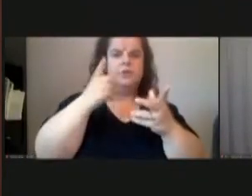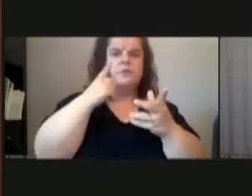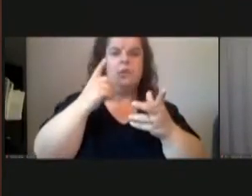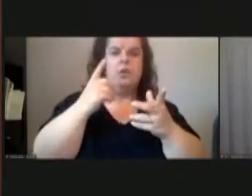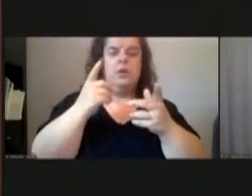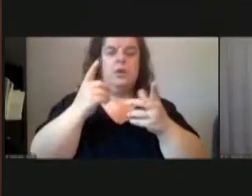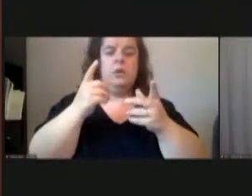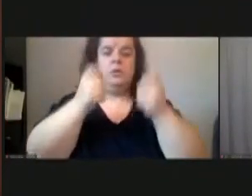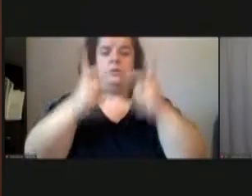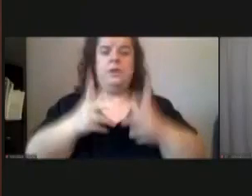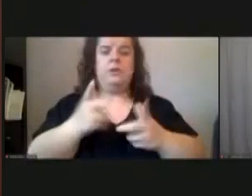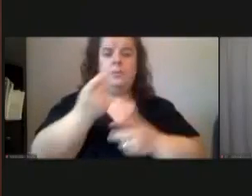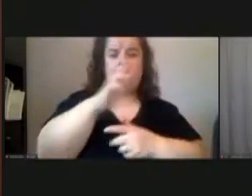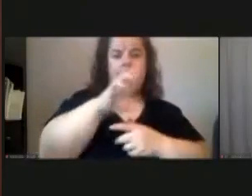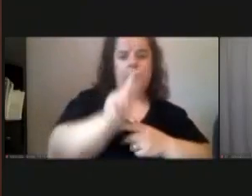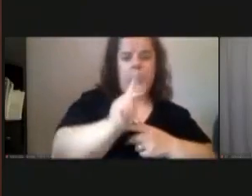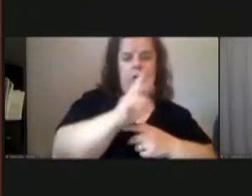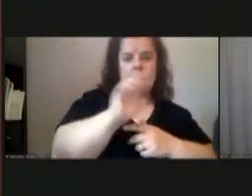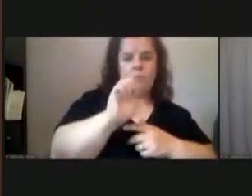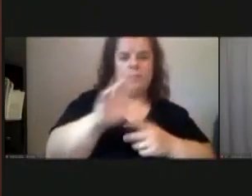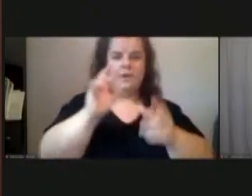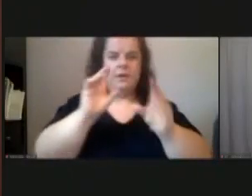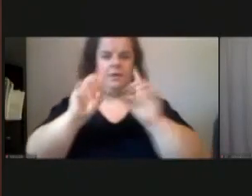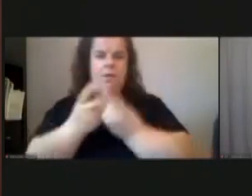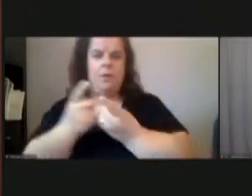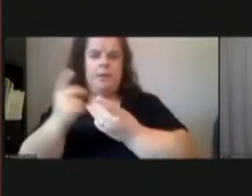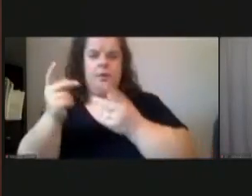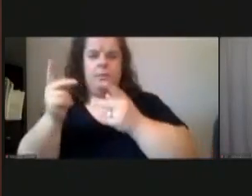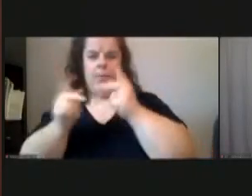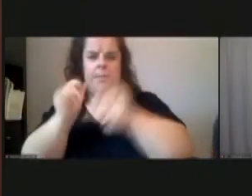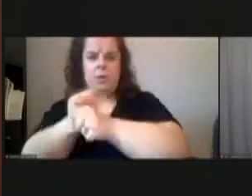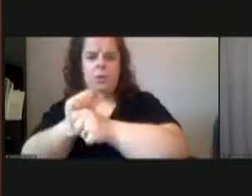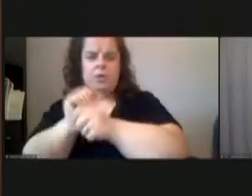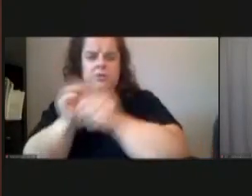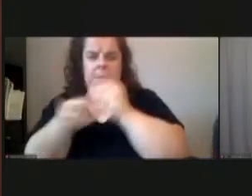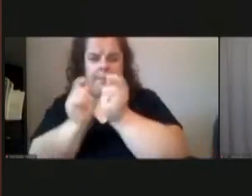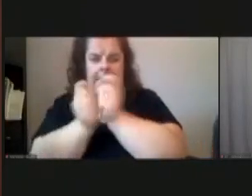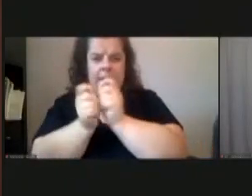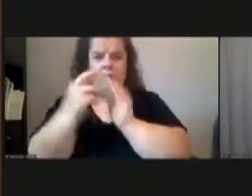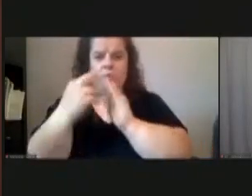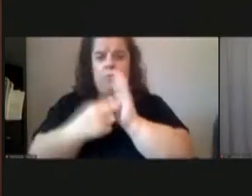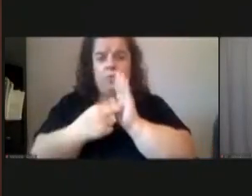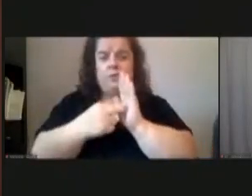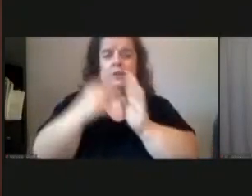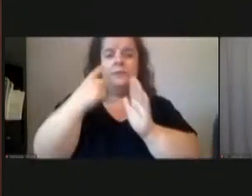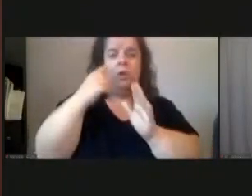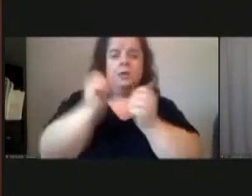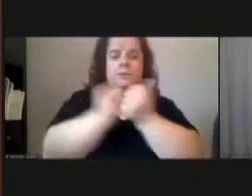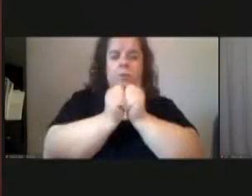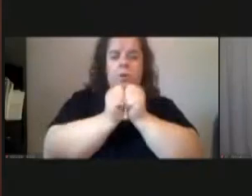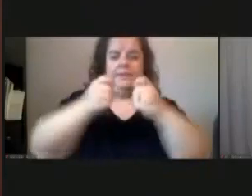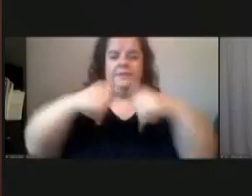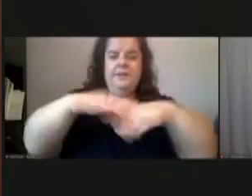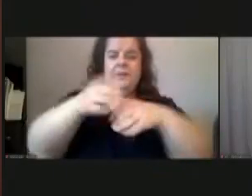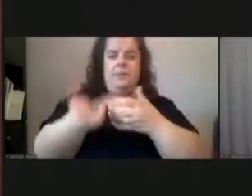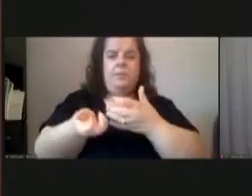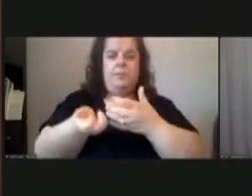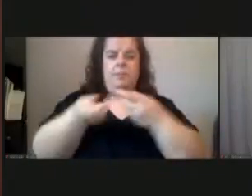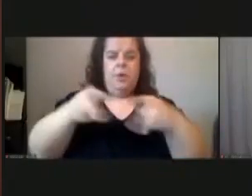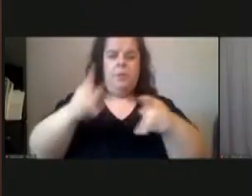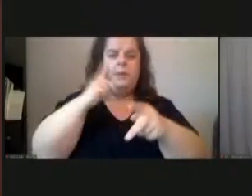of public works to amend the rules and regulations for sports field permits to provide priority use to athletic